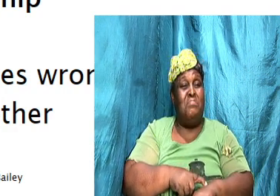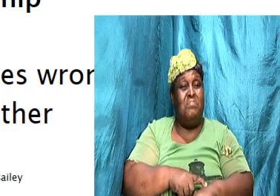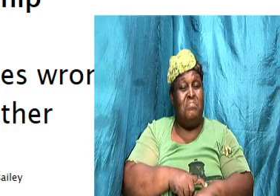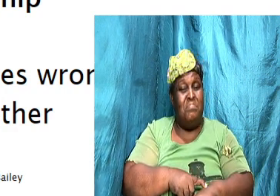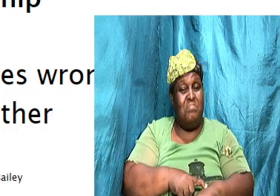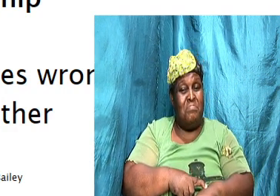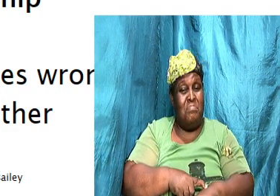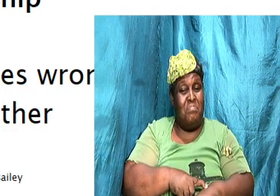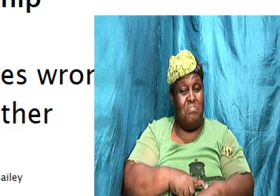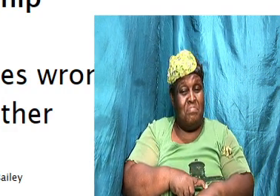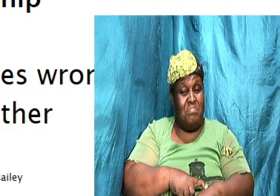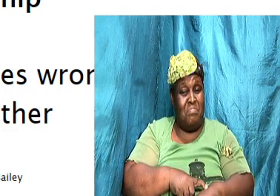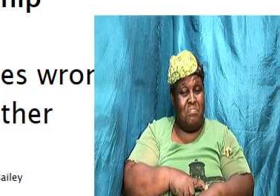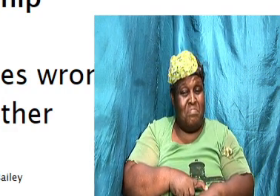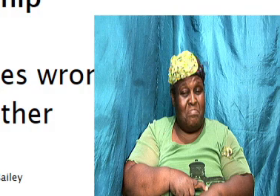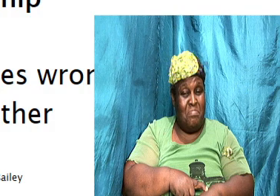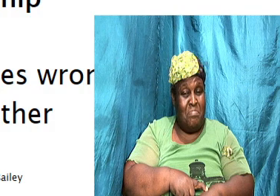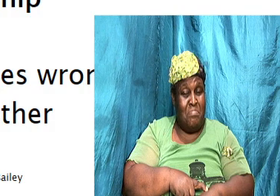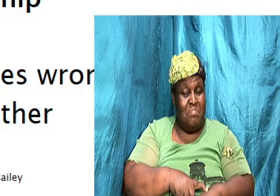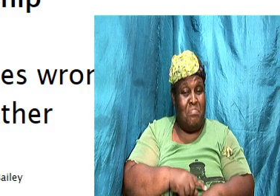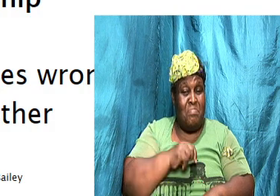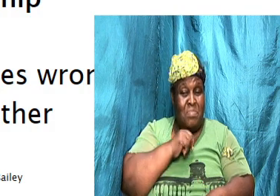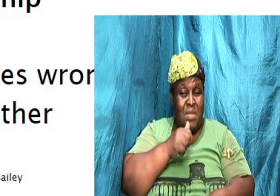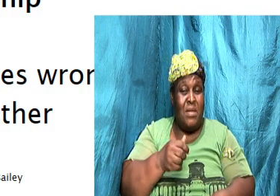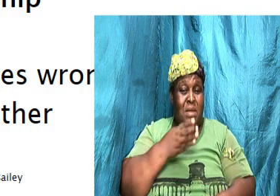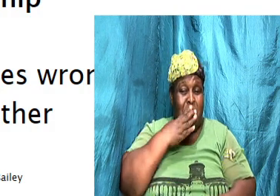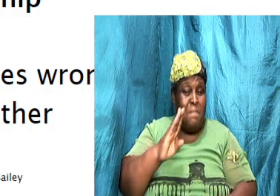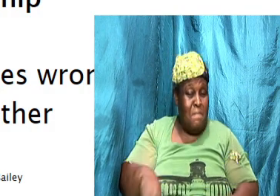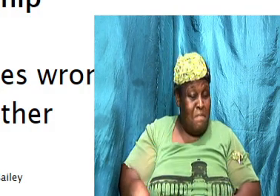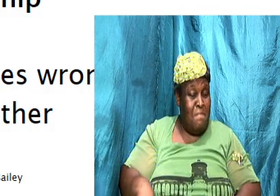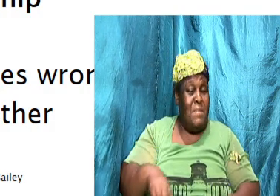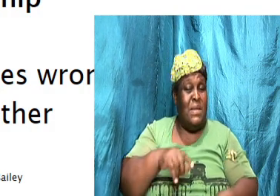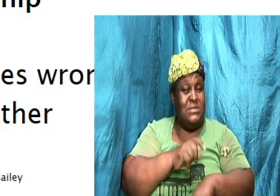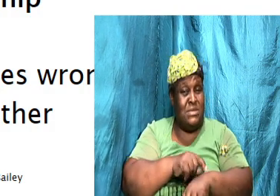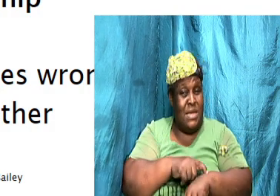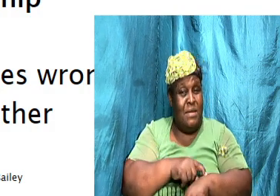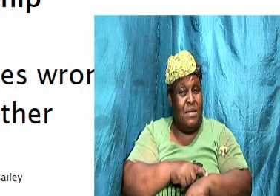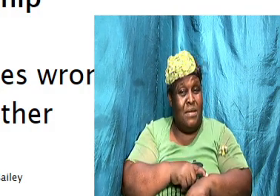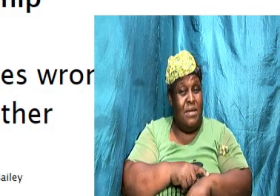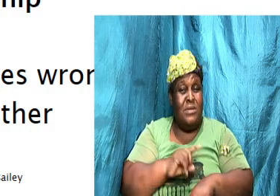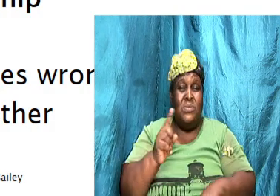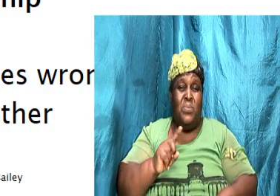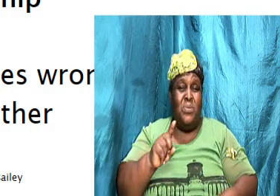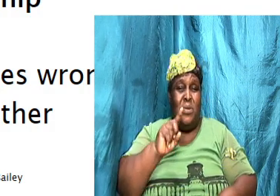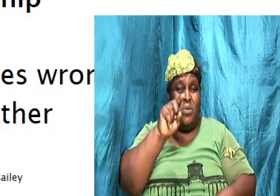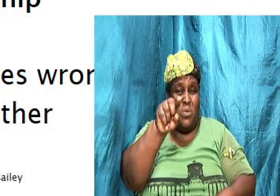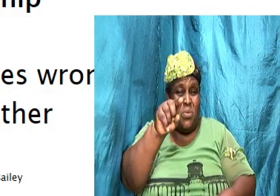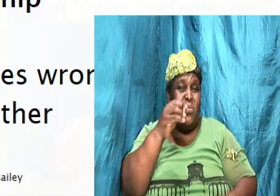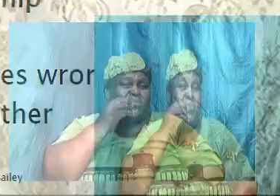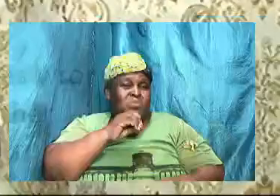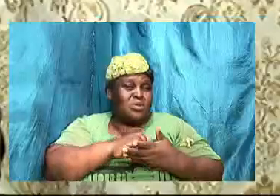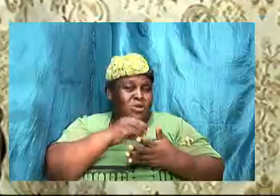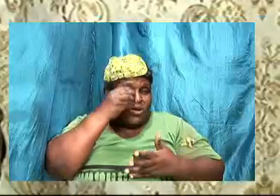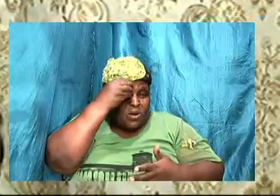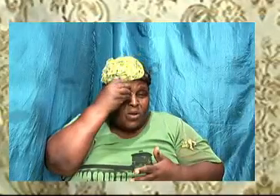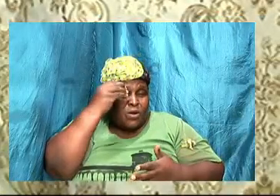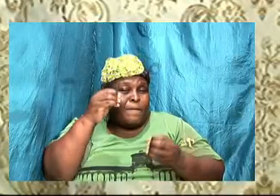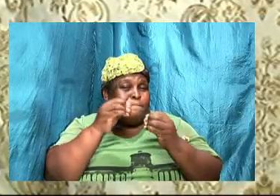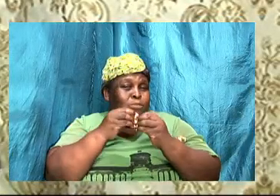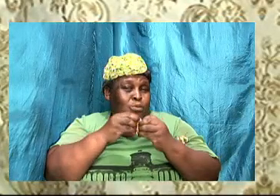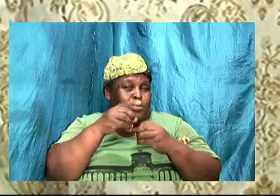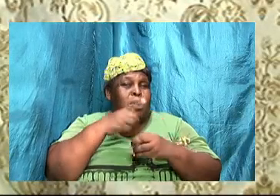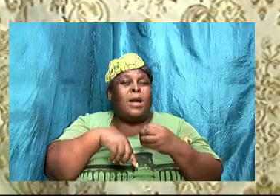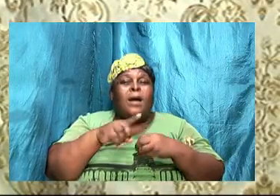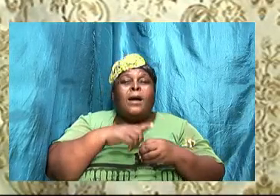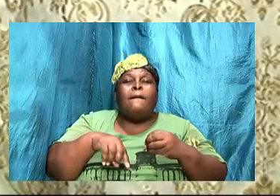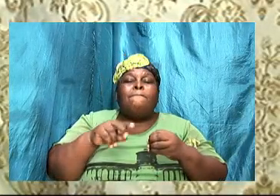disenchanted stage like I said it is not a bad stage it is where you learn more about your partner